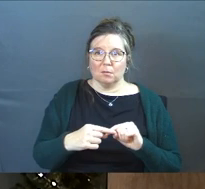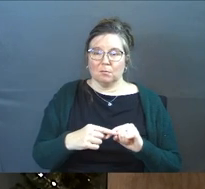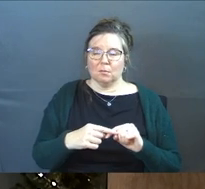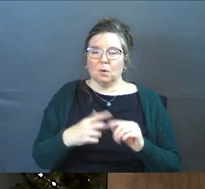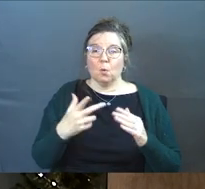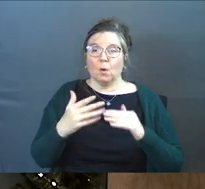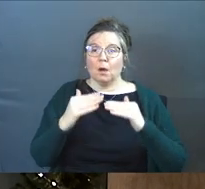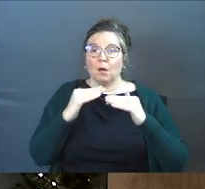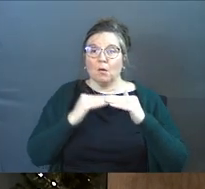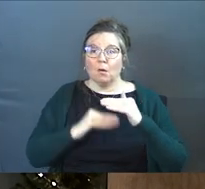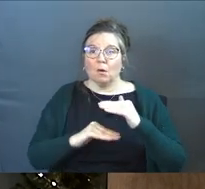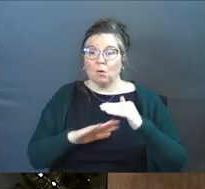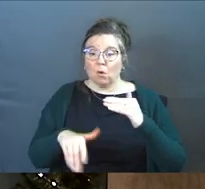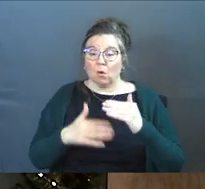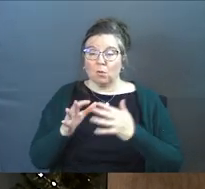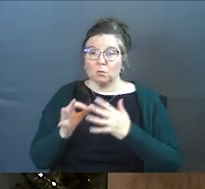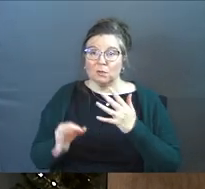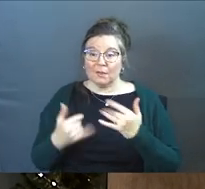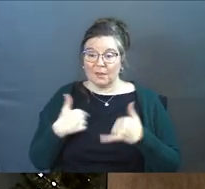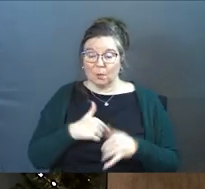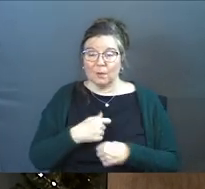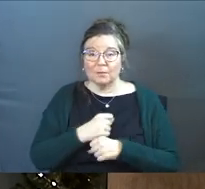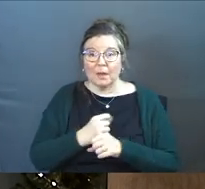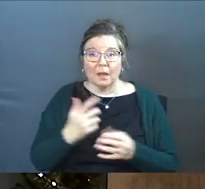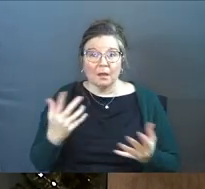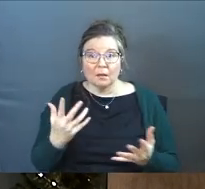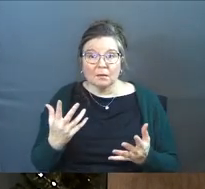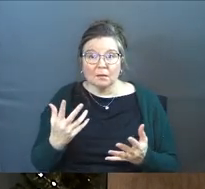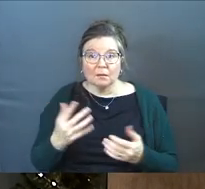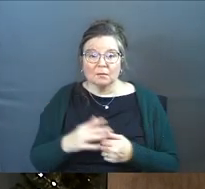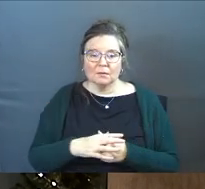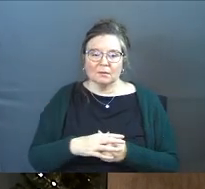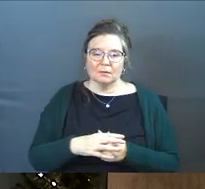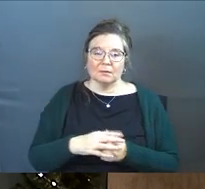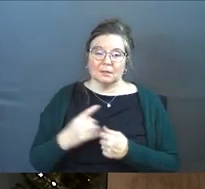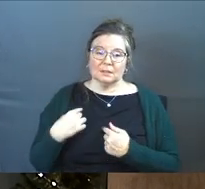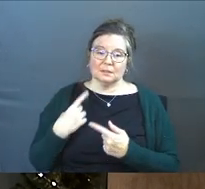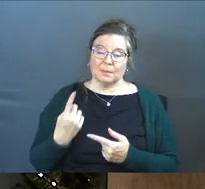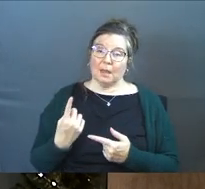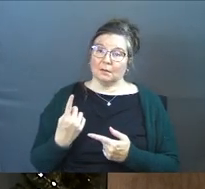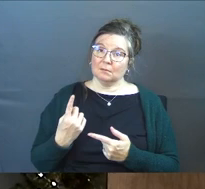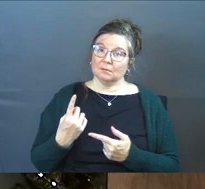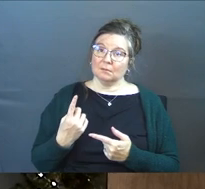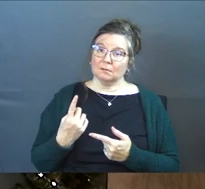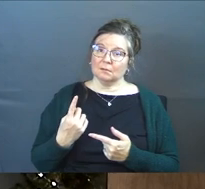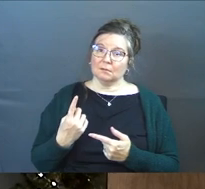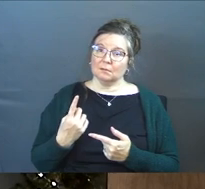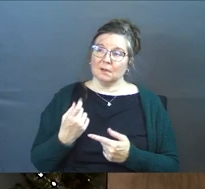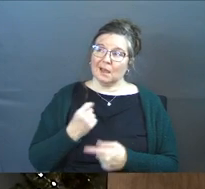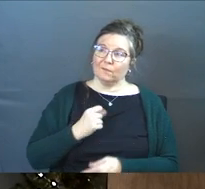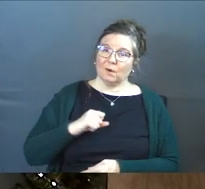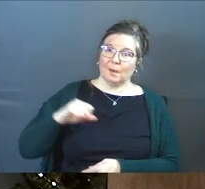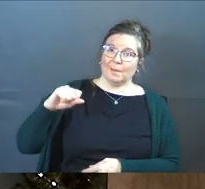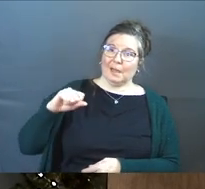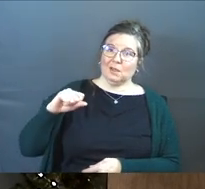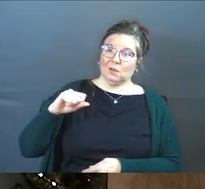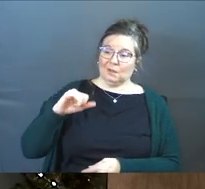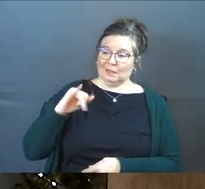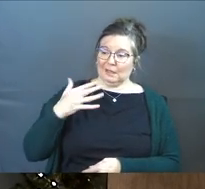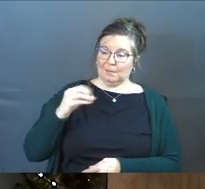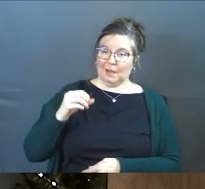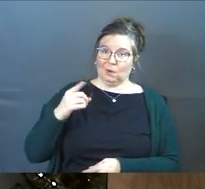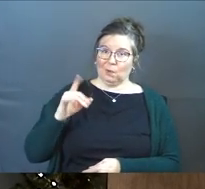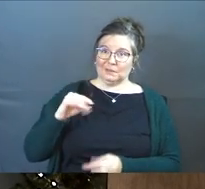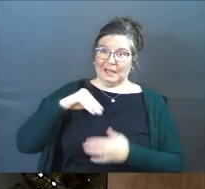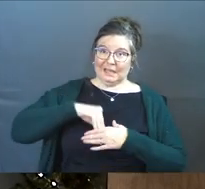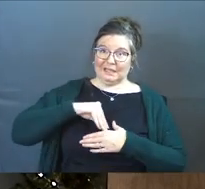what's underneath all of those choices that we've made, it's been a rebellion against the Imago Dei